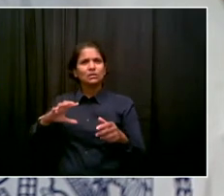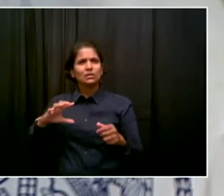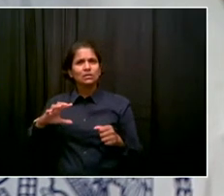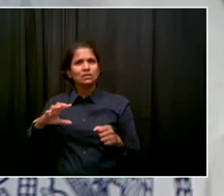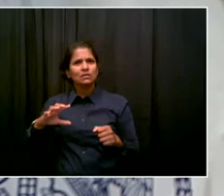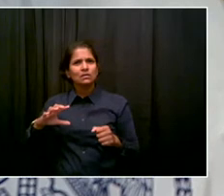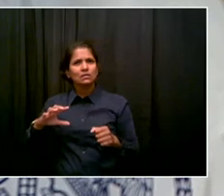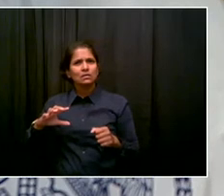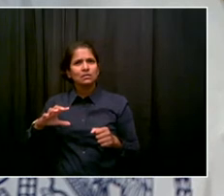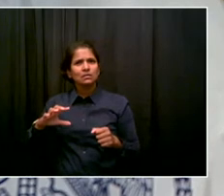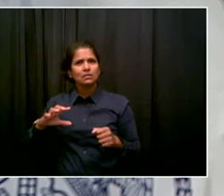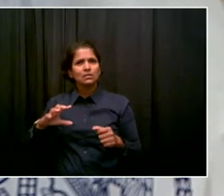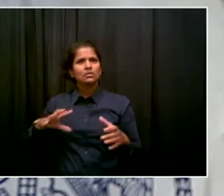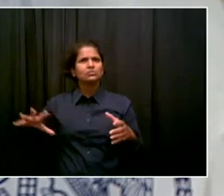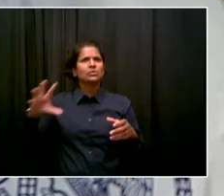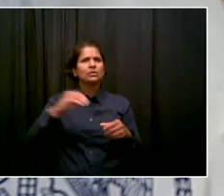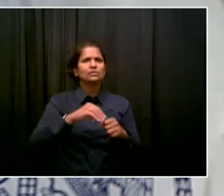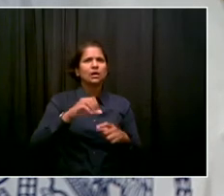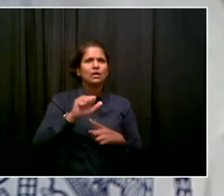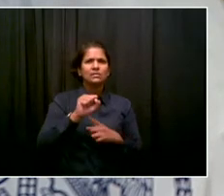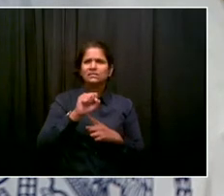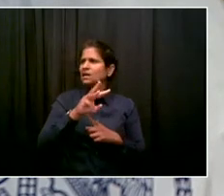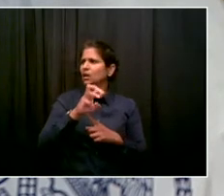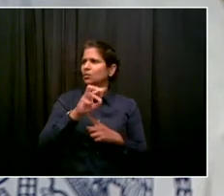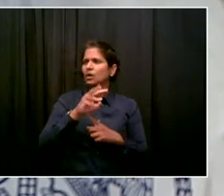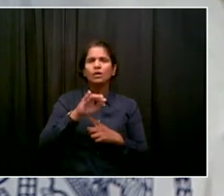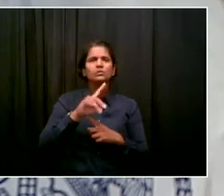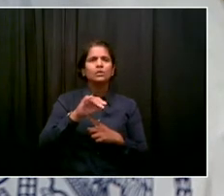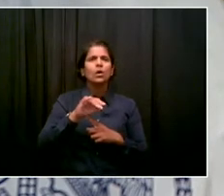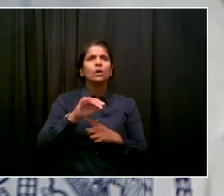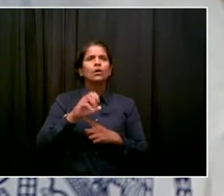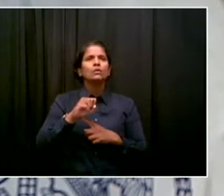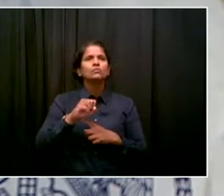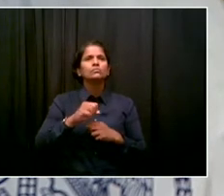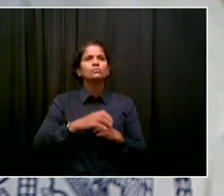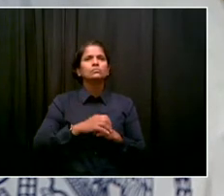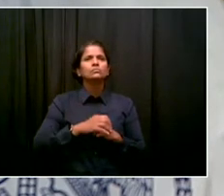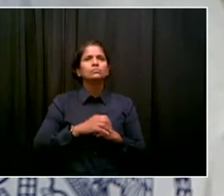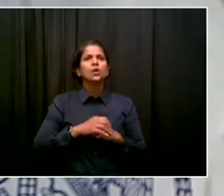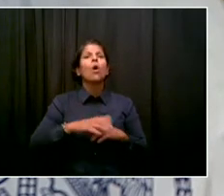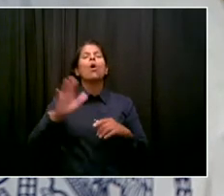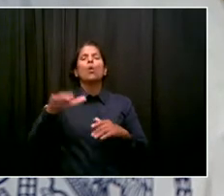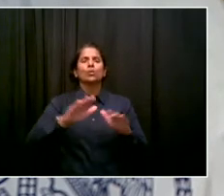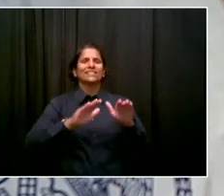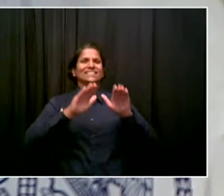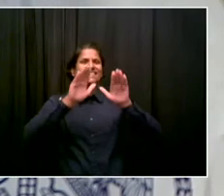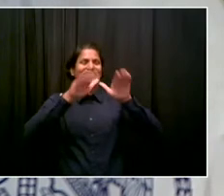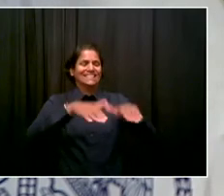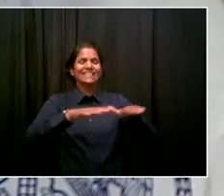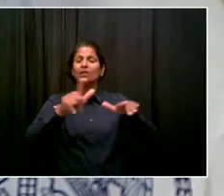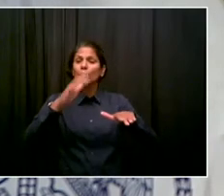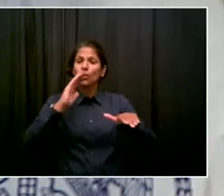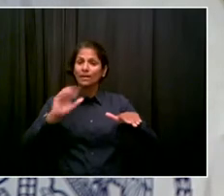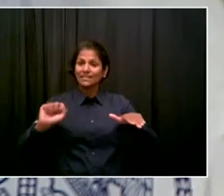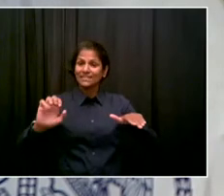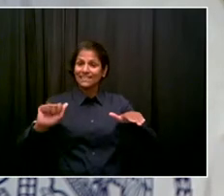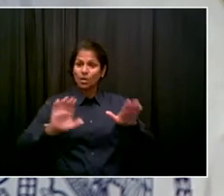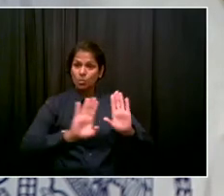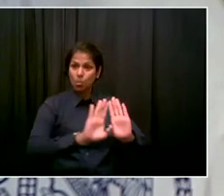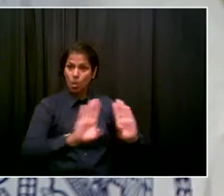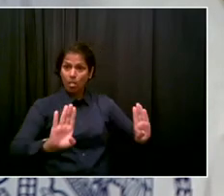see where the city stands on that work. Thank you, Paul. Yeah, this ballgame ain't over, let me tell you. I spoke to